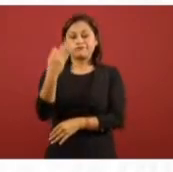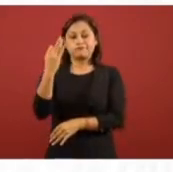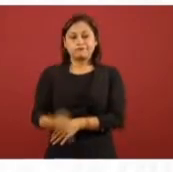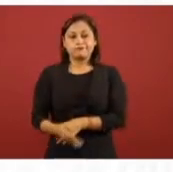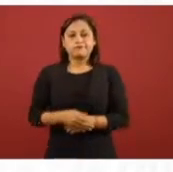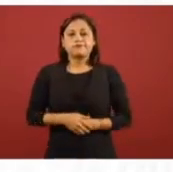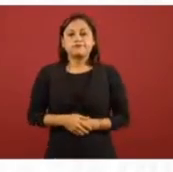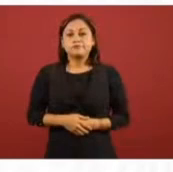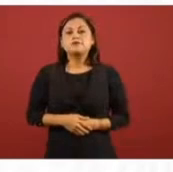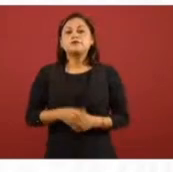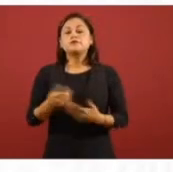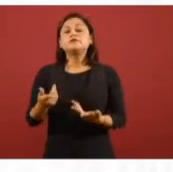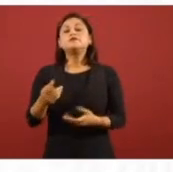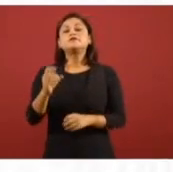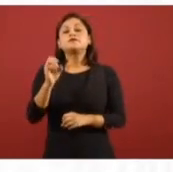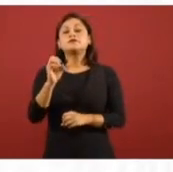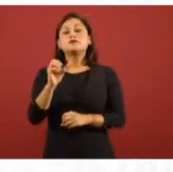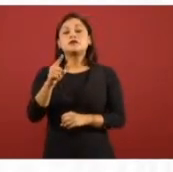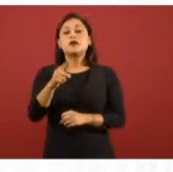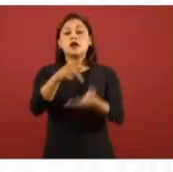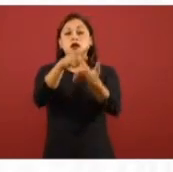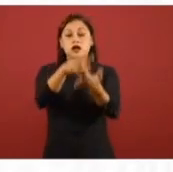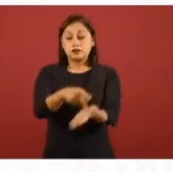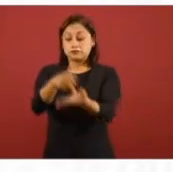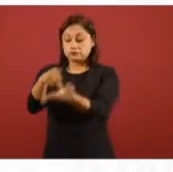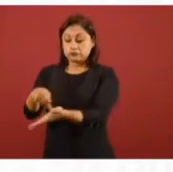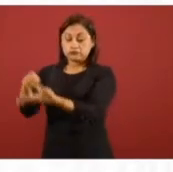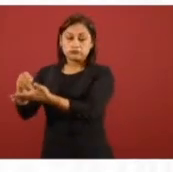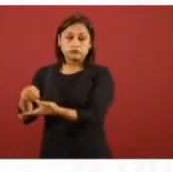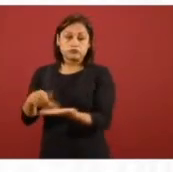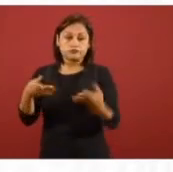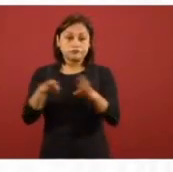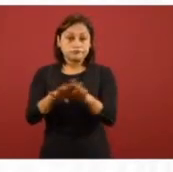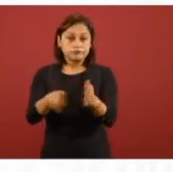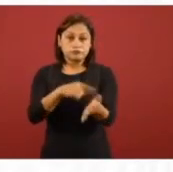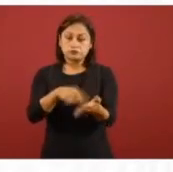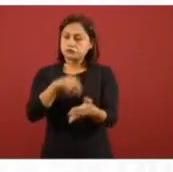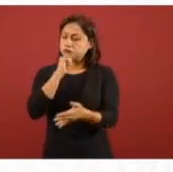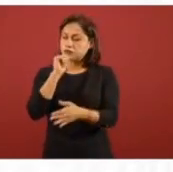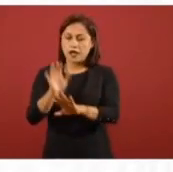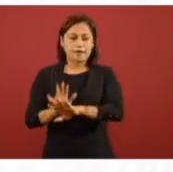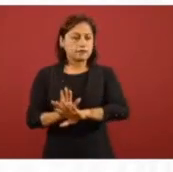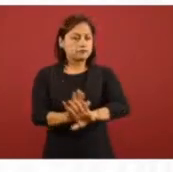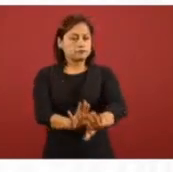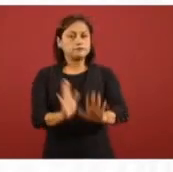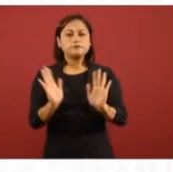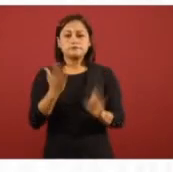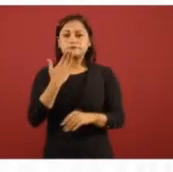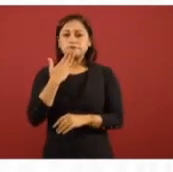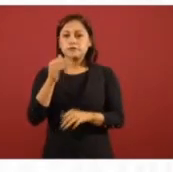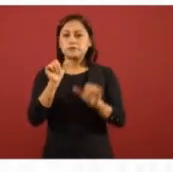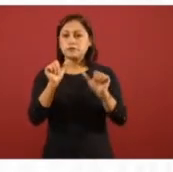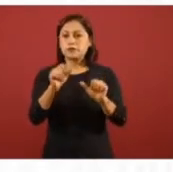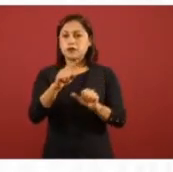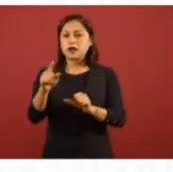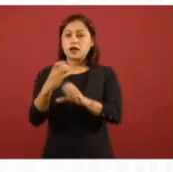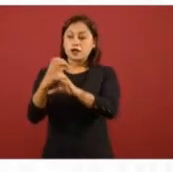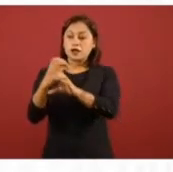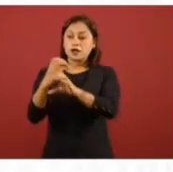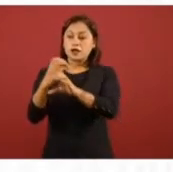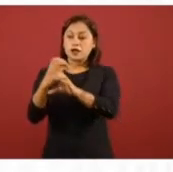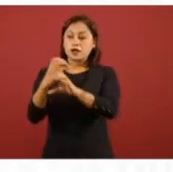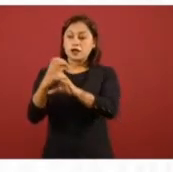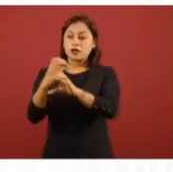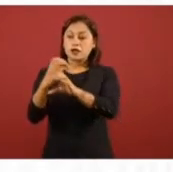inmovilizaciones de básculas, cero de vehículos inmovilizados, y cero de autotanques inmovilizados. Todo esto fue muy bueno.